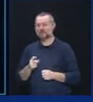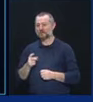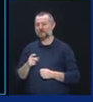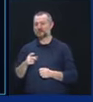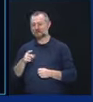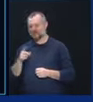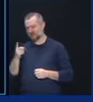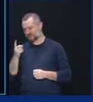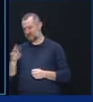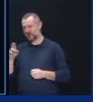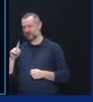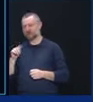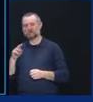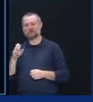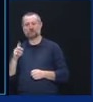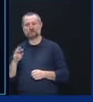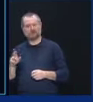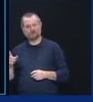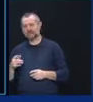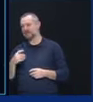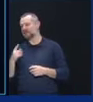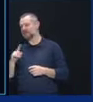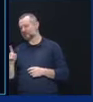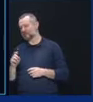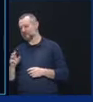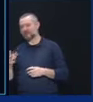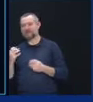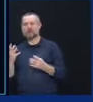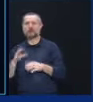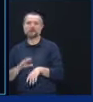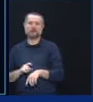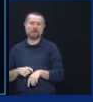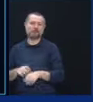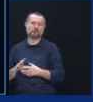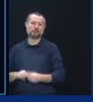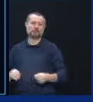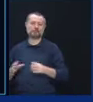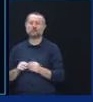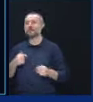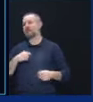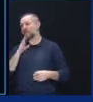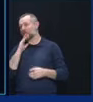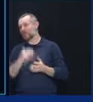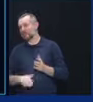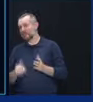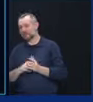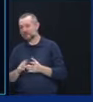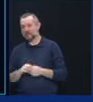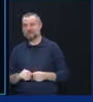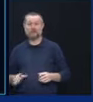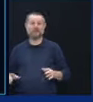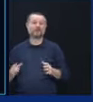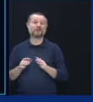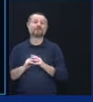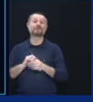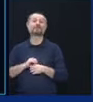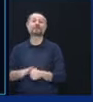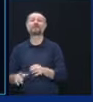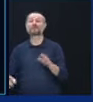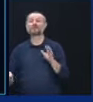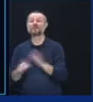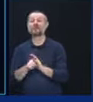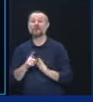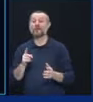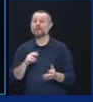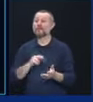which she said to me many times before, and therefore I said to you many times before, COVID came in to the nursing homes from the staff.